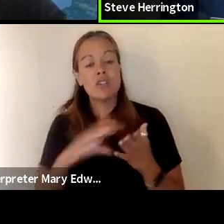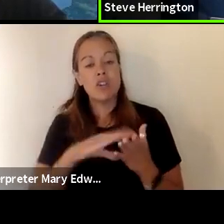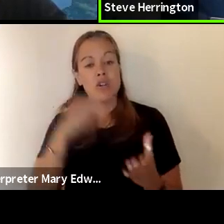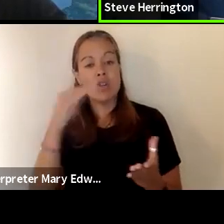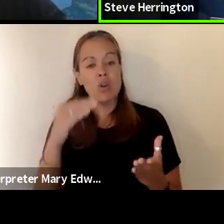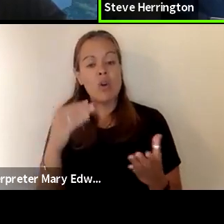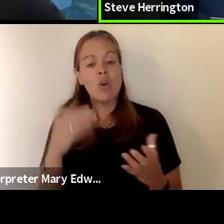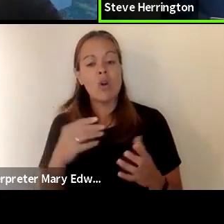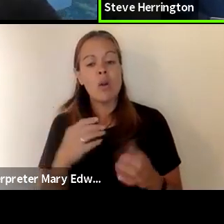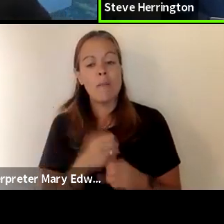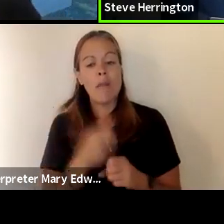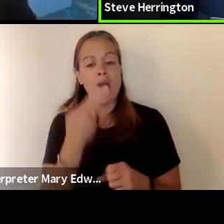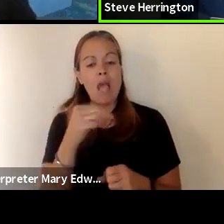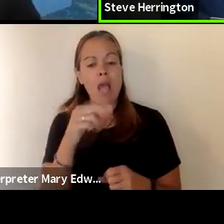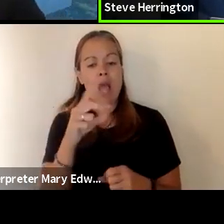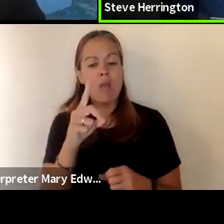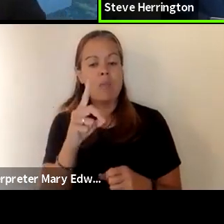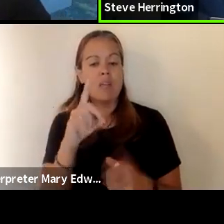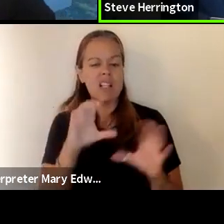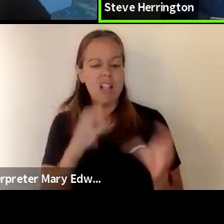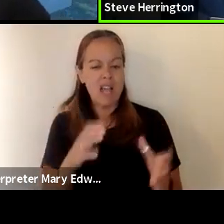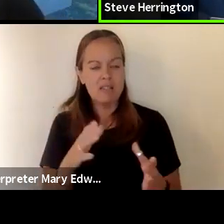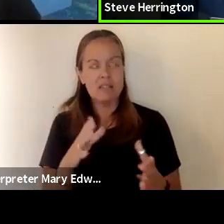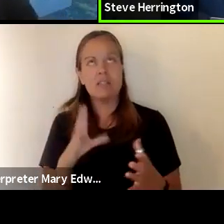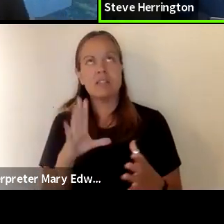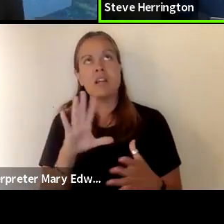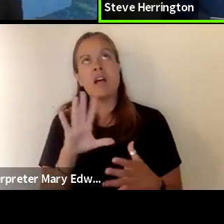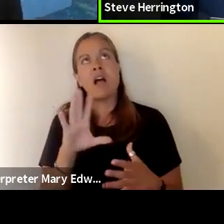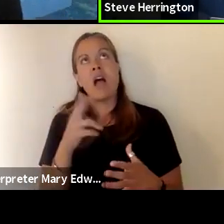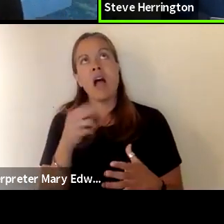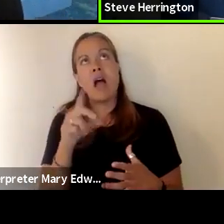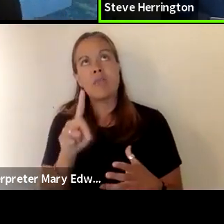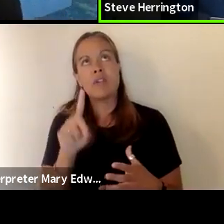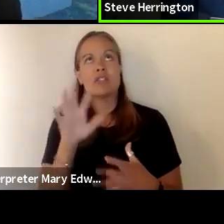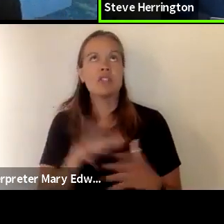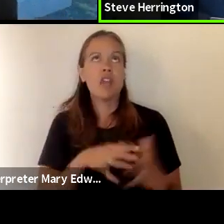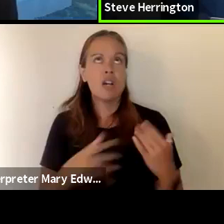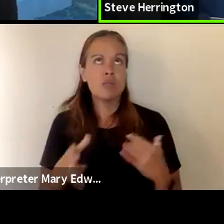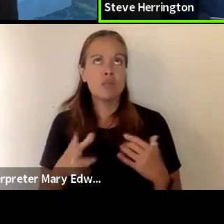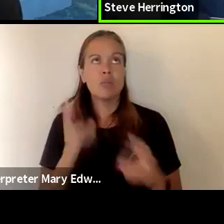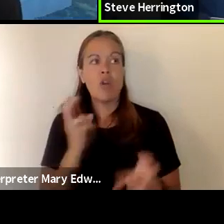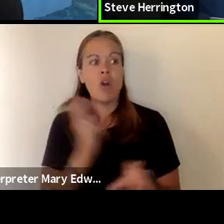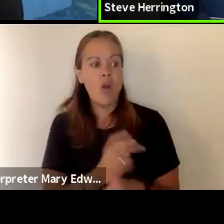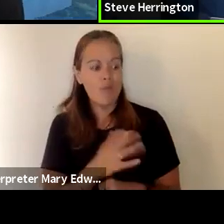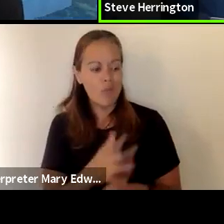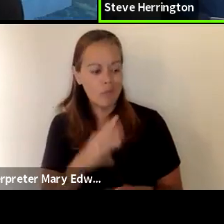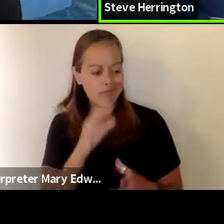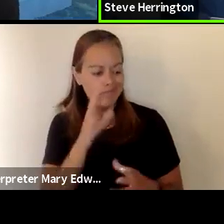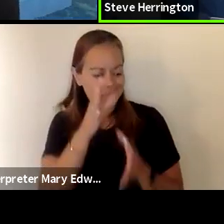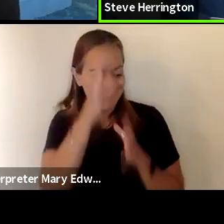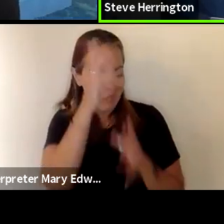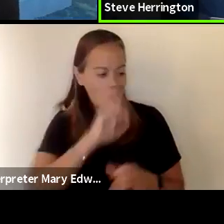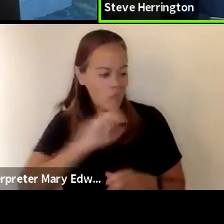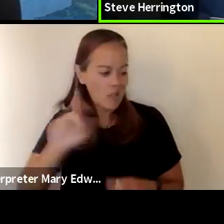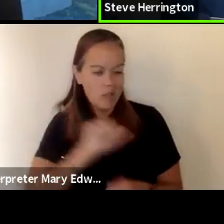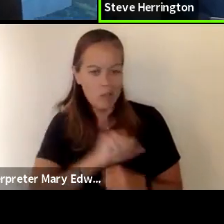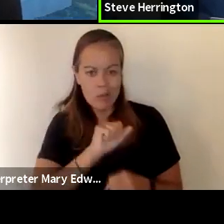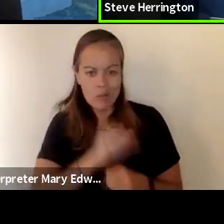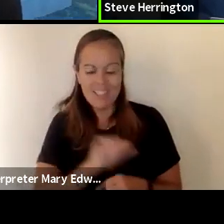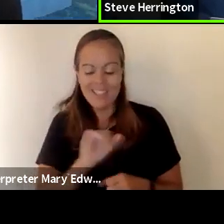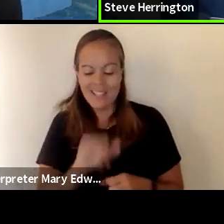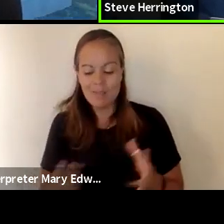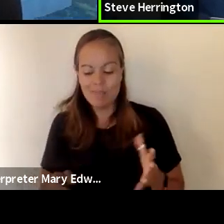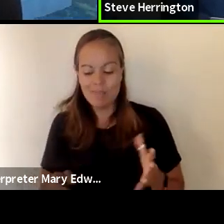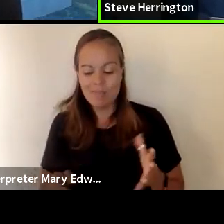classes and hybrid schedules which made it very difficult for parents to go back to work and that was the primary motivator for the